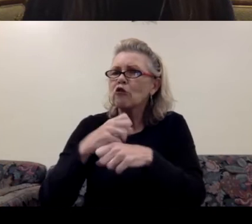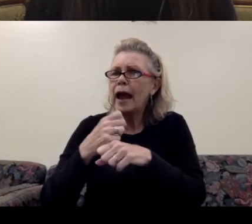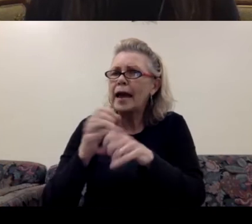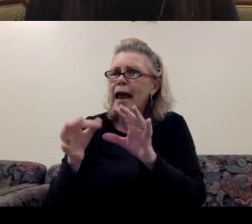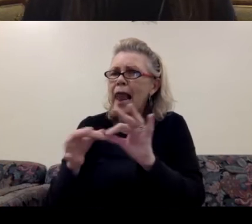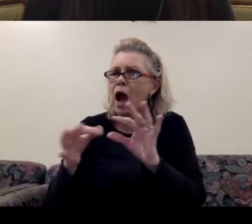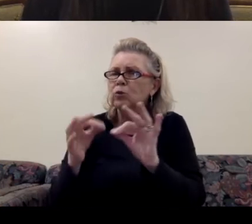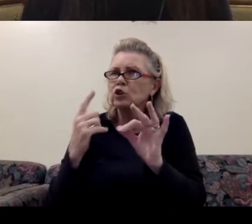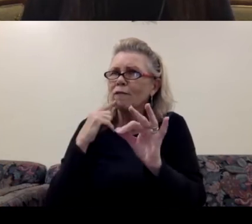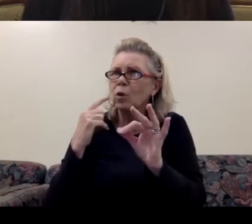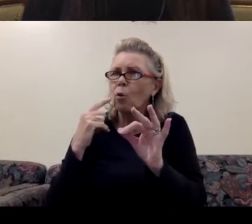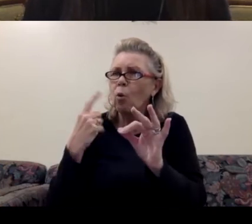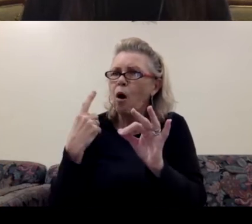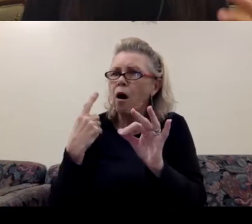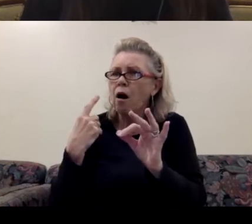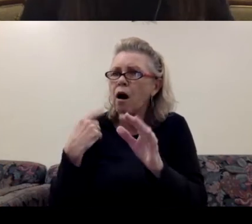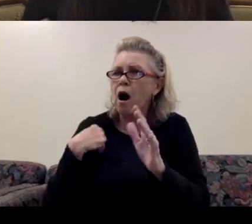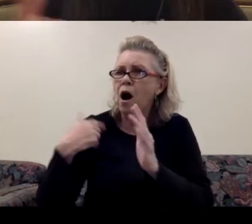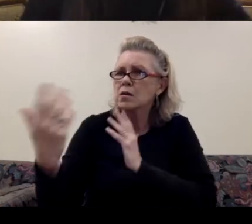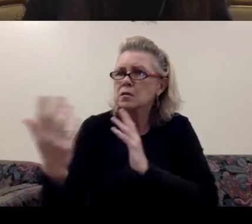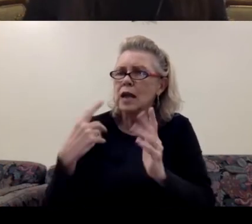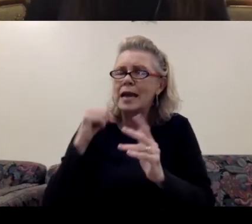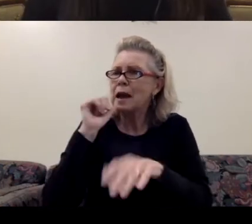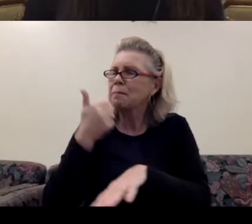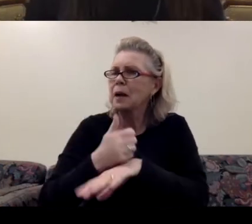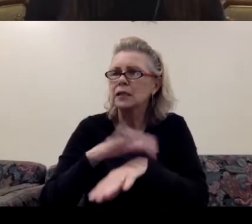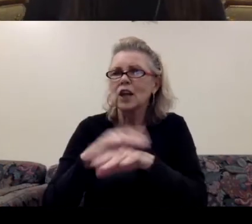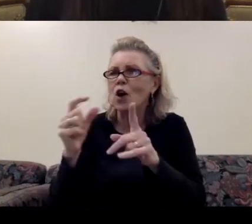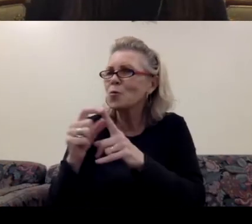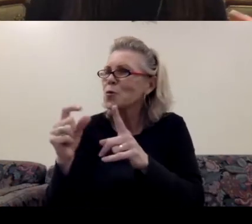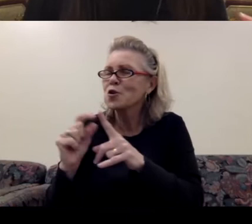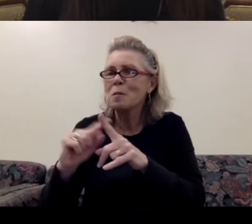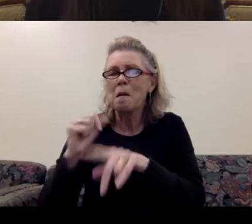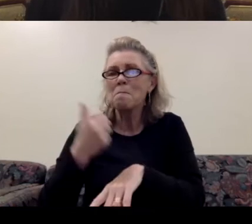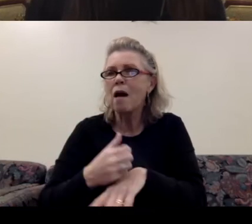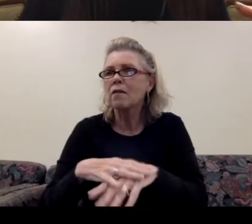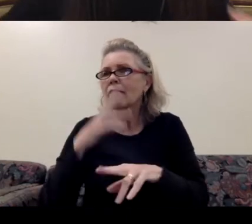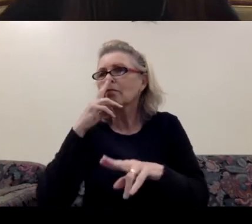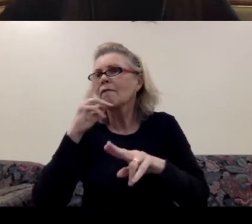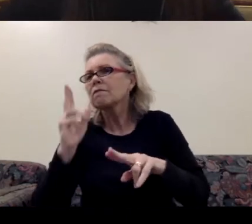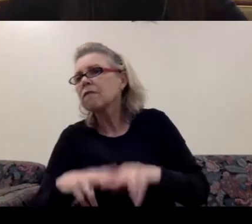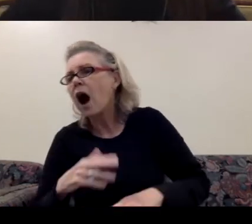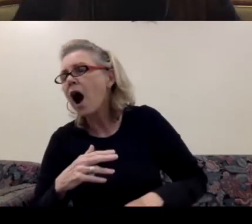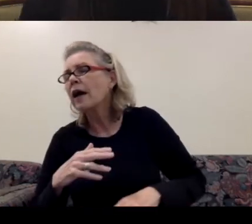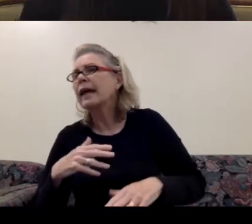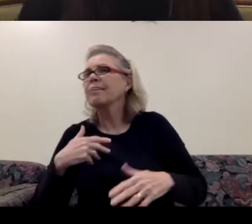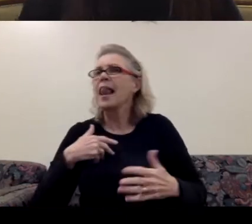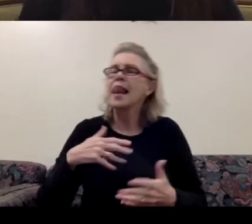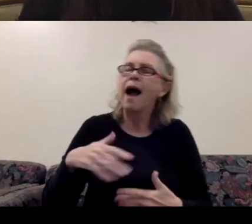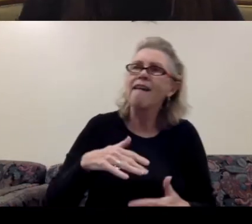in words. It, was based in the fun and the laughing and the experience of walking together,